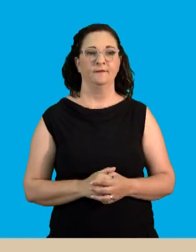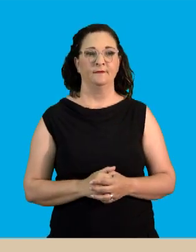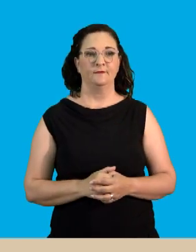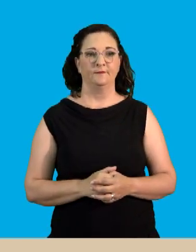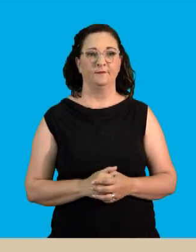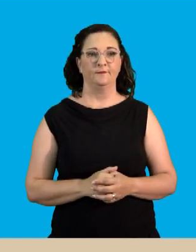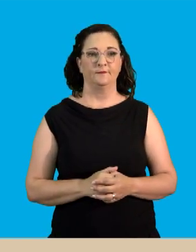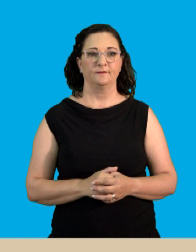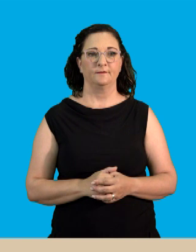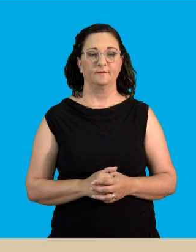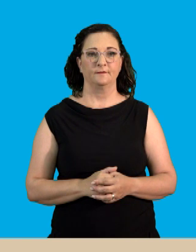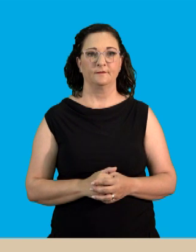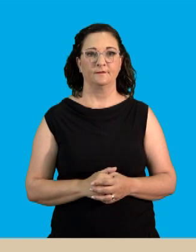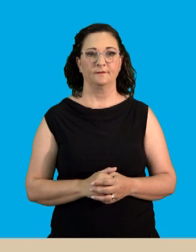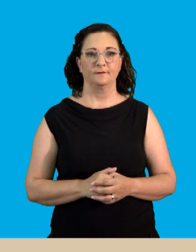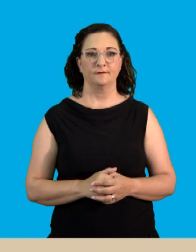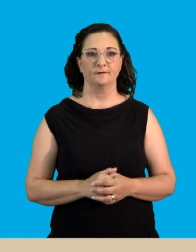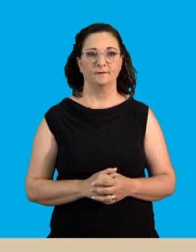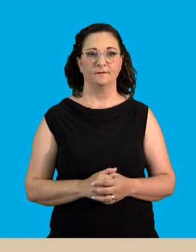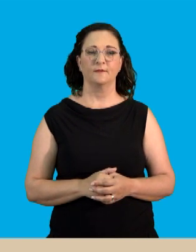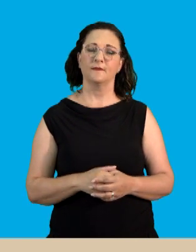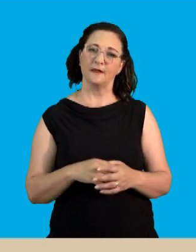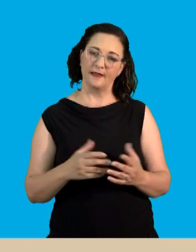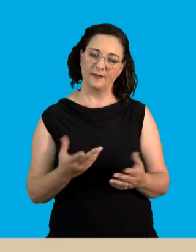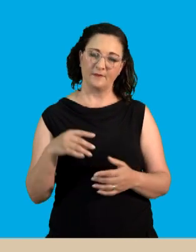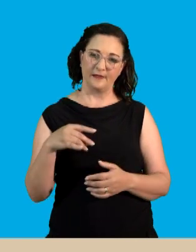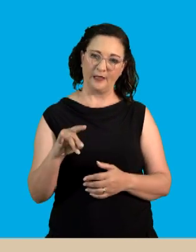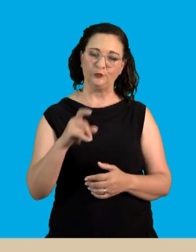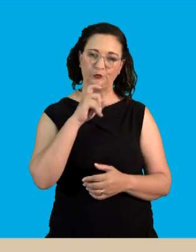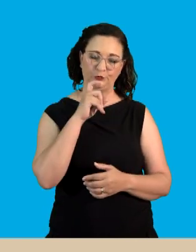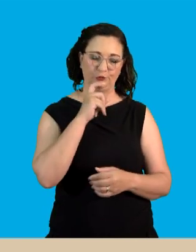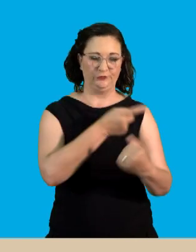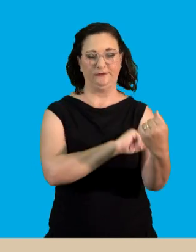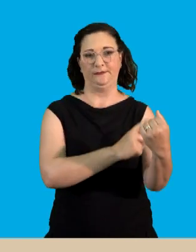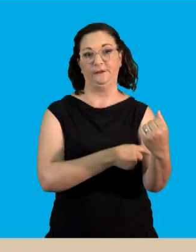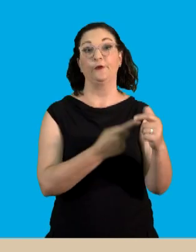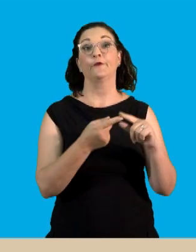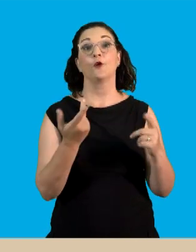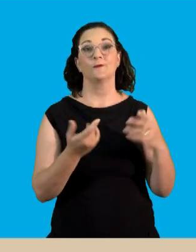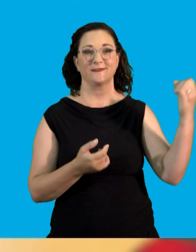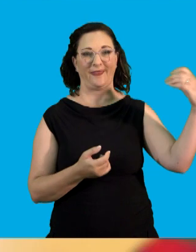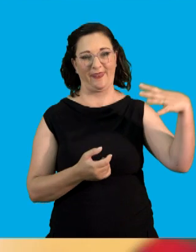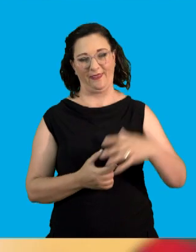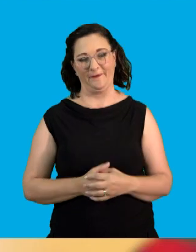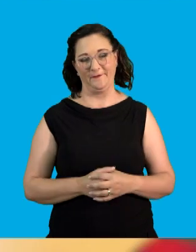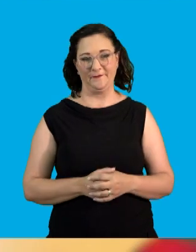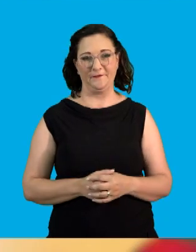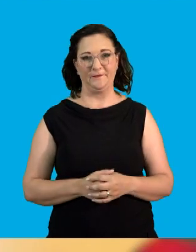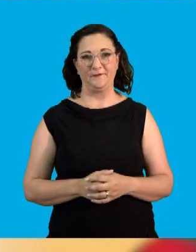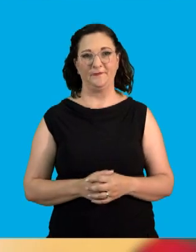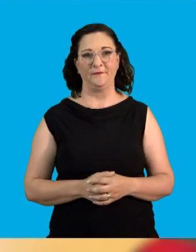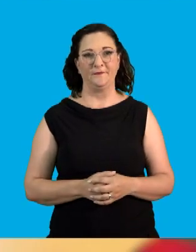to release. energy is right. And this is how animals use the energy from their sun. Right.